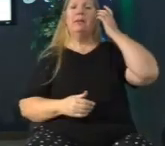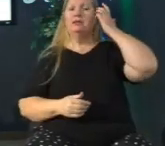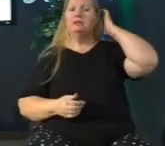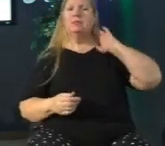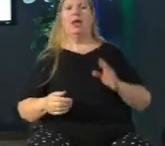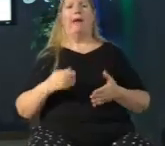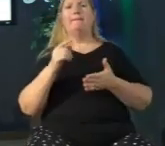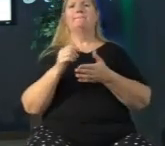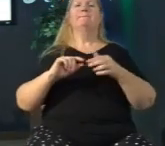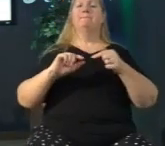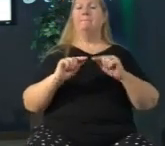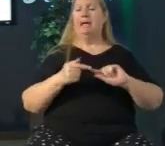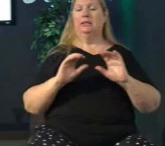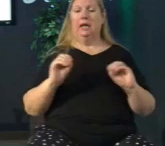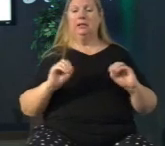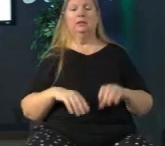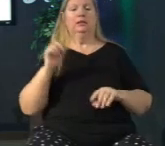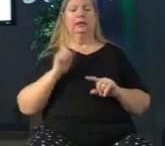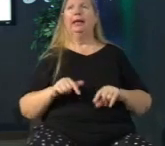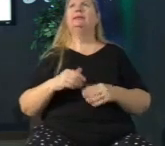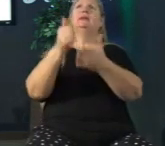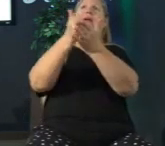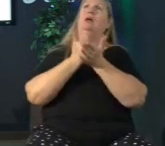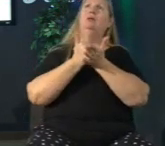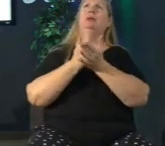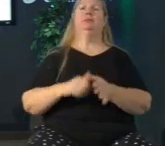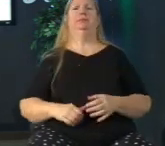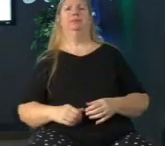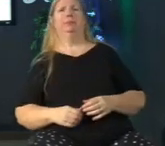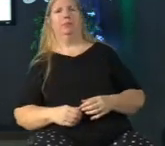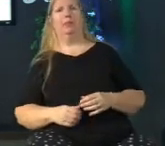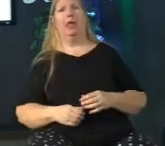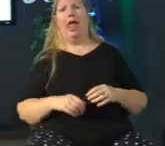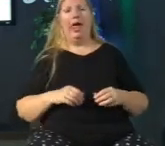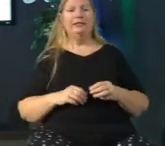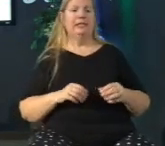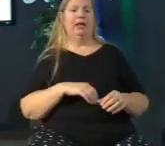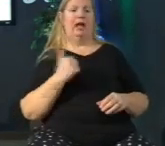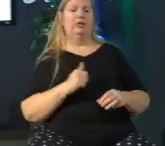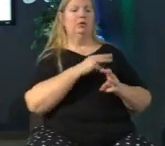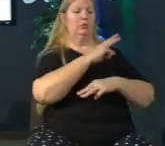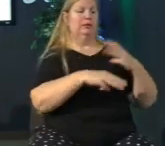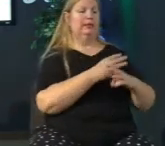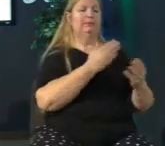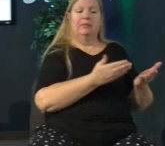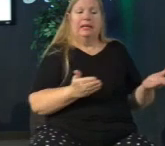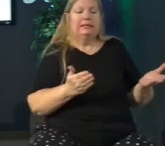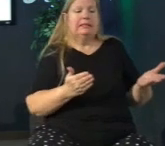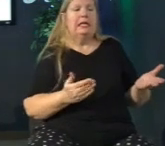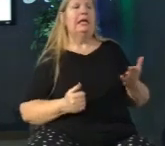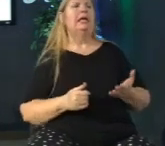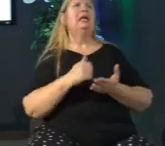to call out for help and when we turn to all these other worldly pleasures we're calling out for